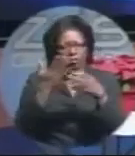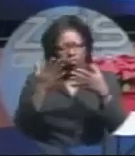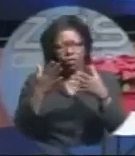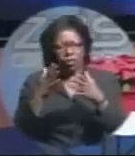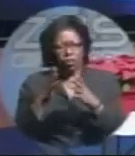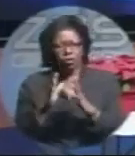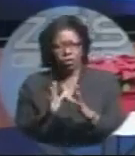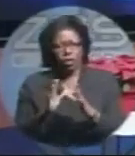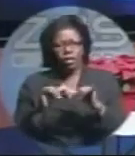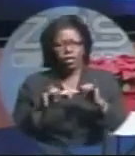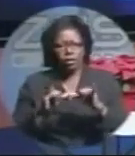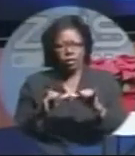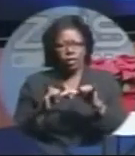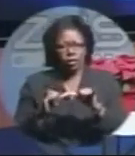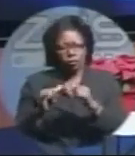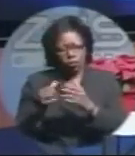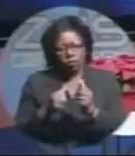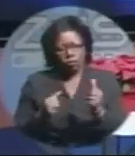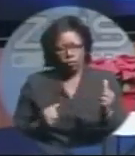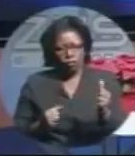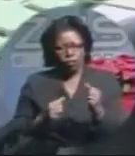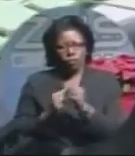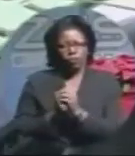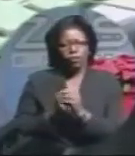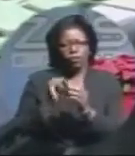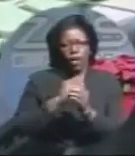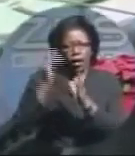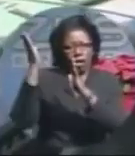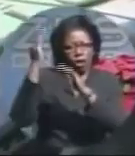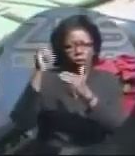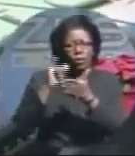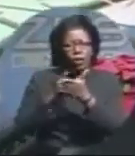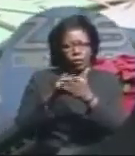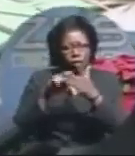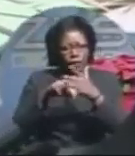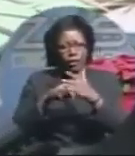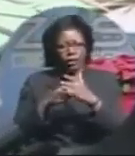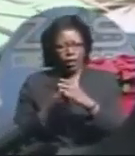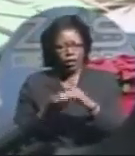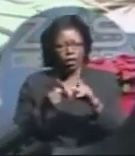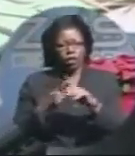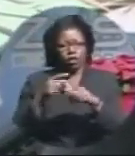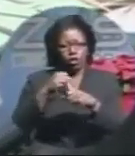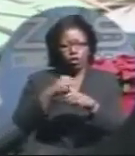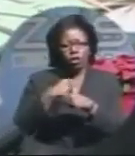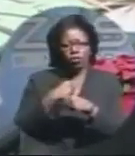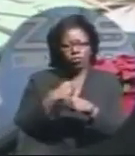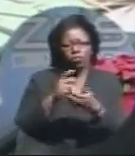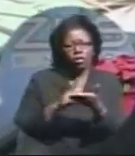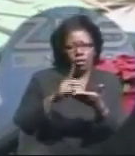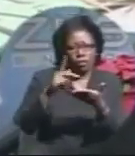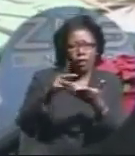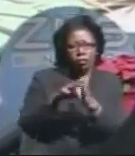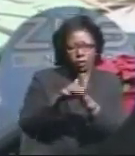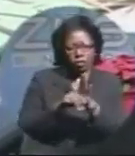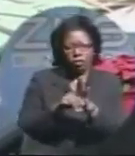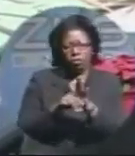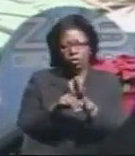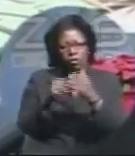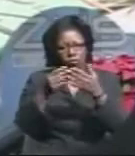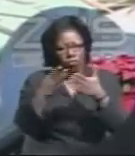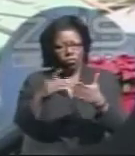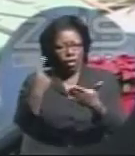he says there's still a delay. I really hope that we have begun to make the payments. There has been a discussion